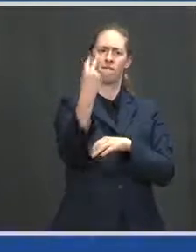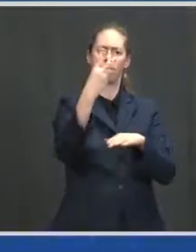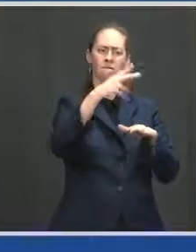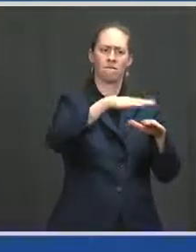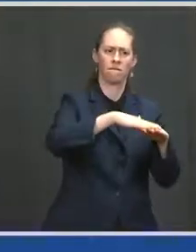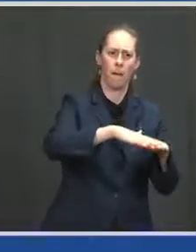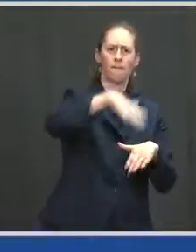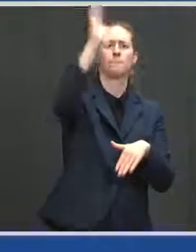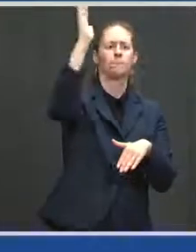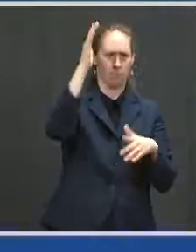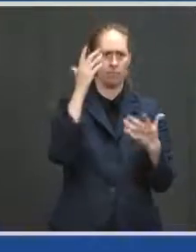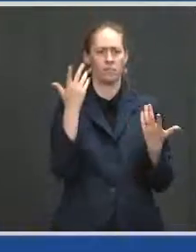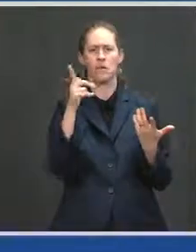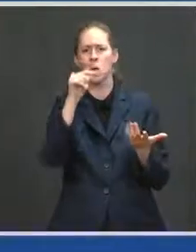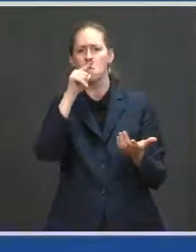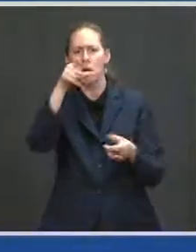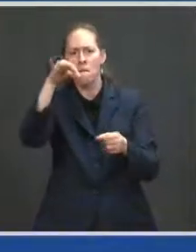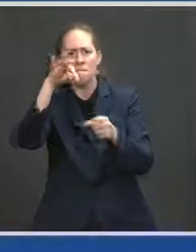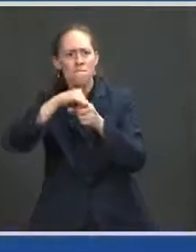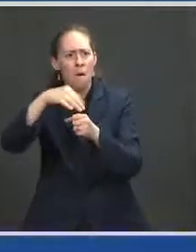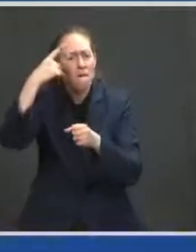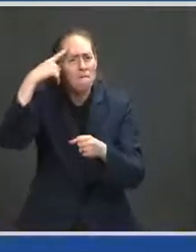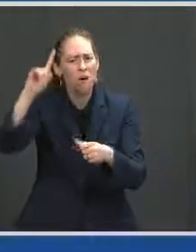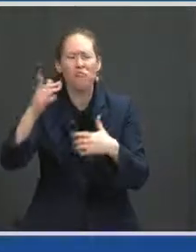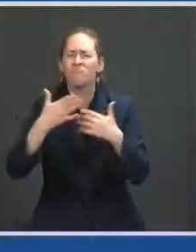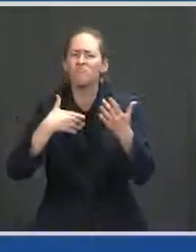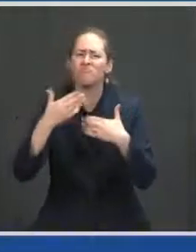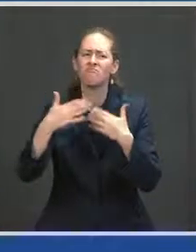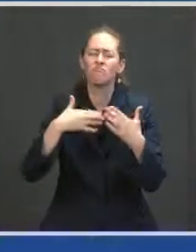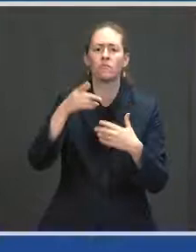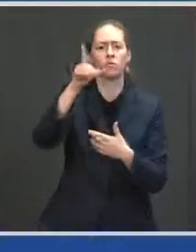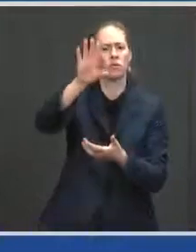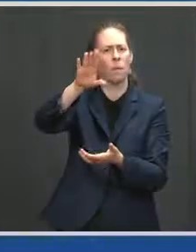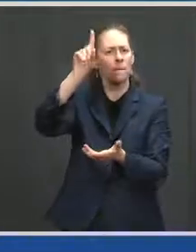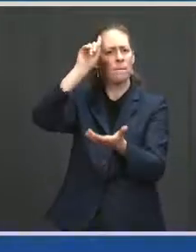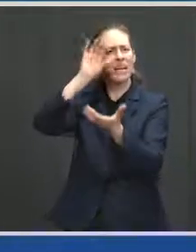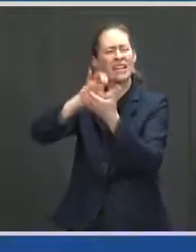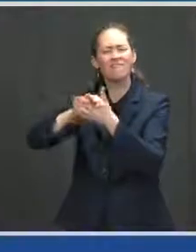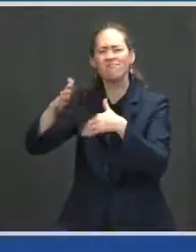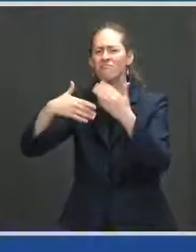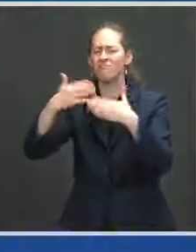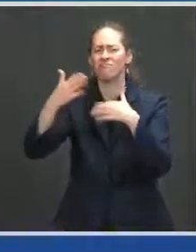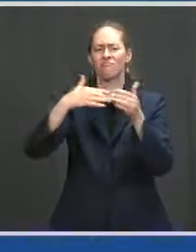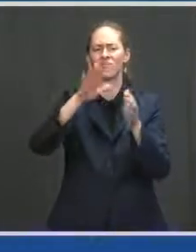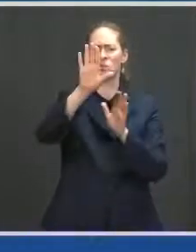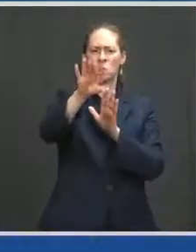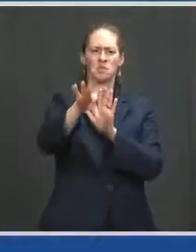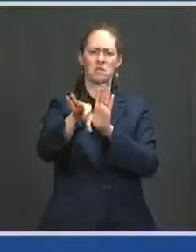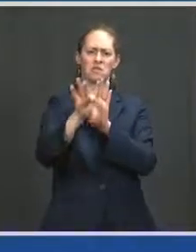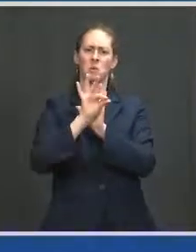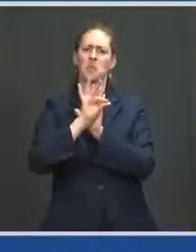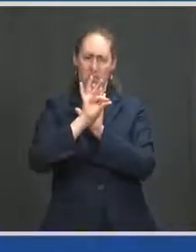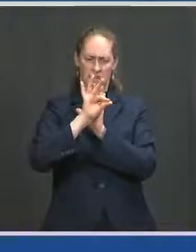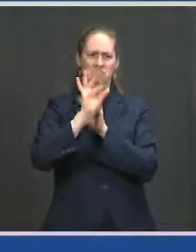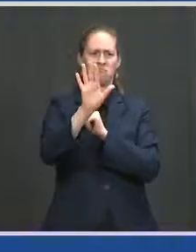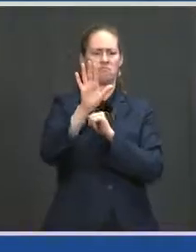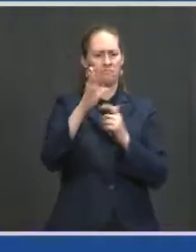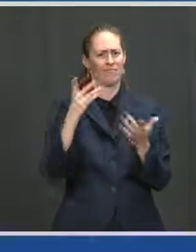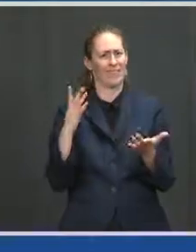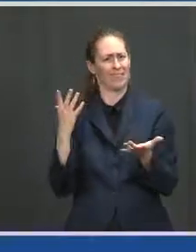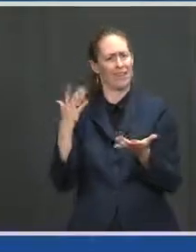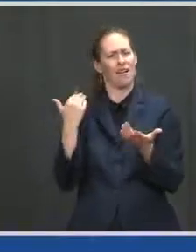get vaccinated. It's your choice. So please, exercise your freedom. Live without fear.